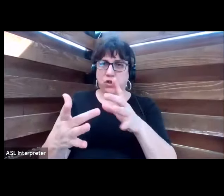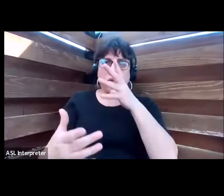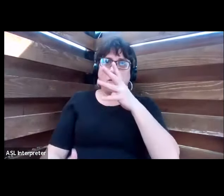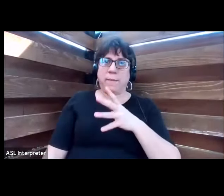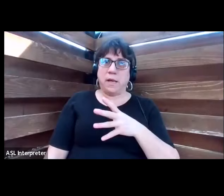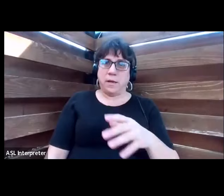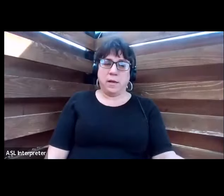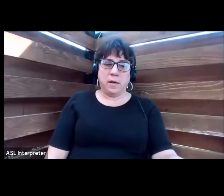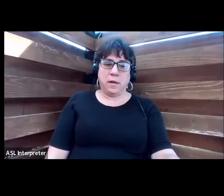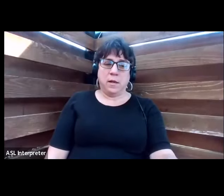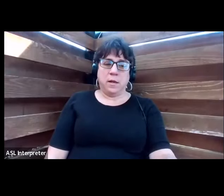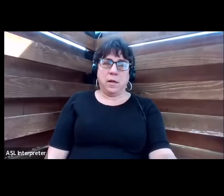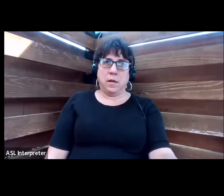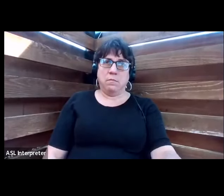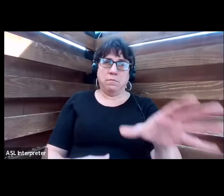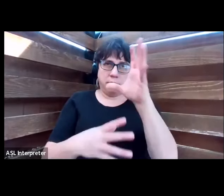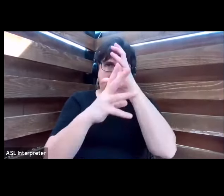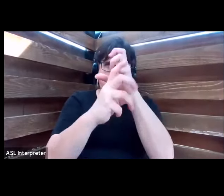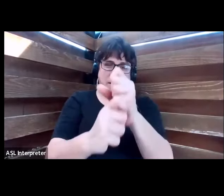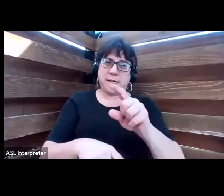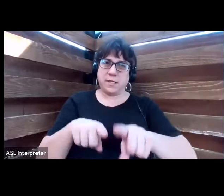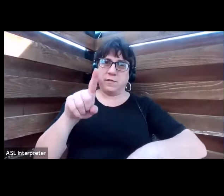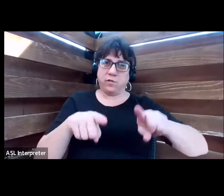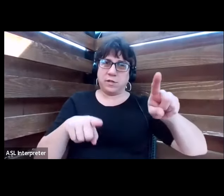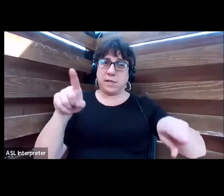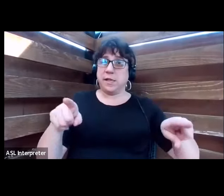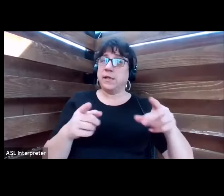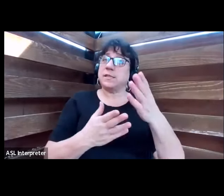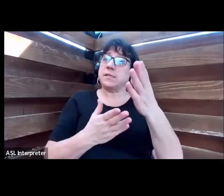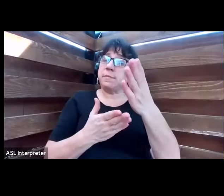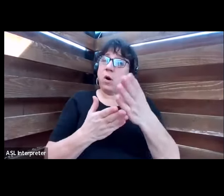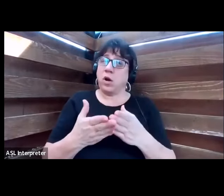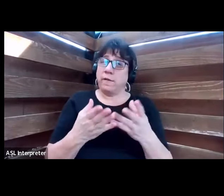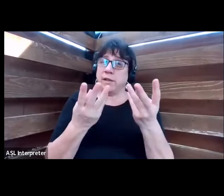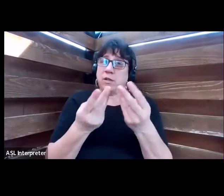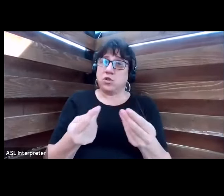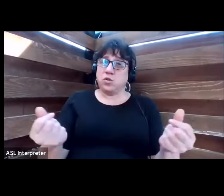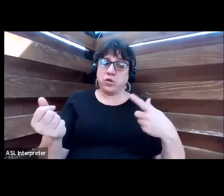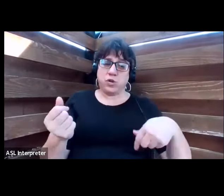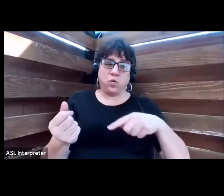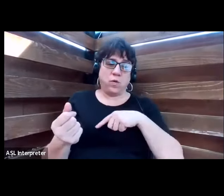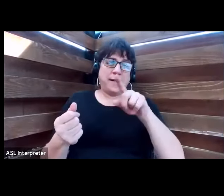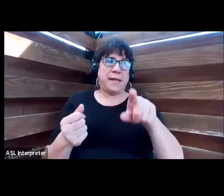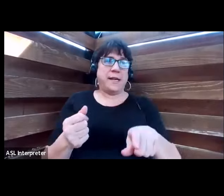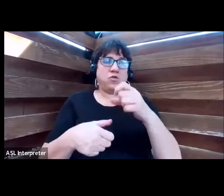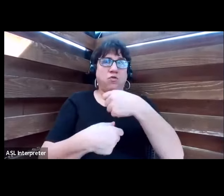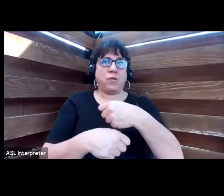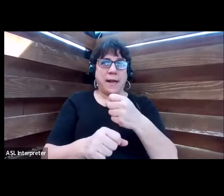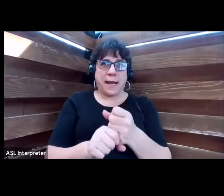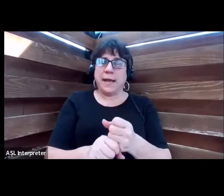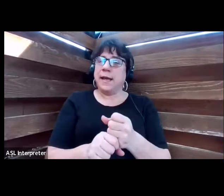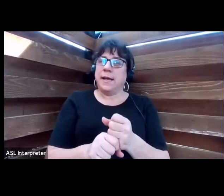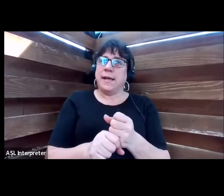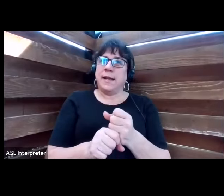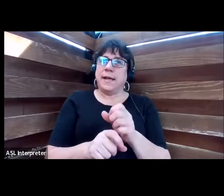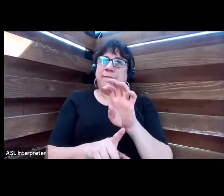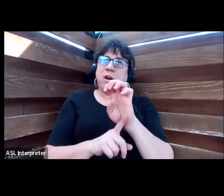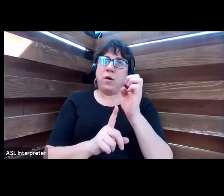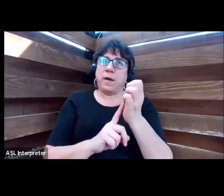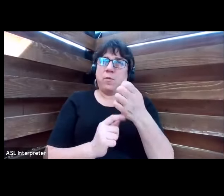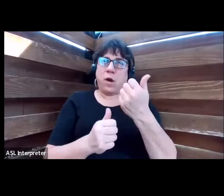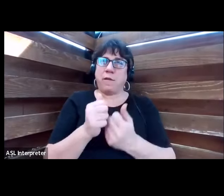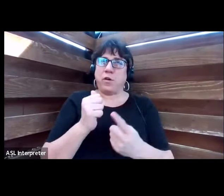Attracting diversity is only part of the solution. We need to create an environment where everyone